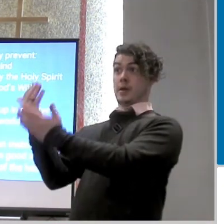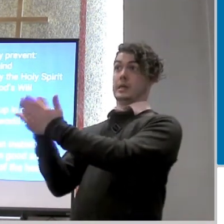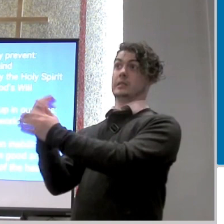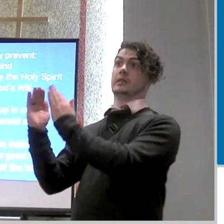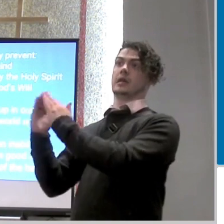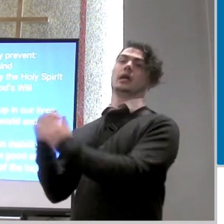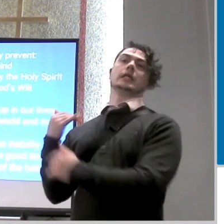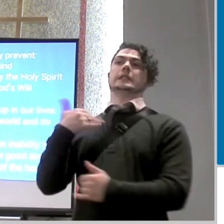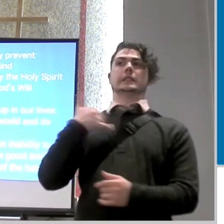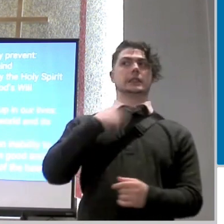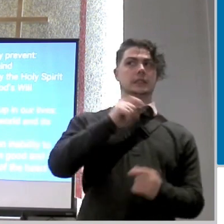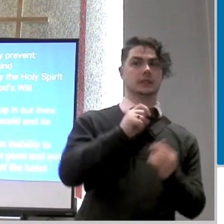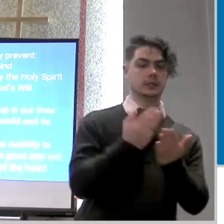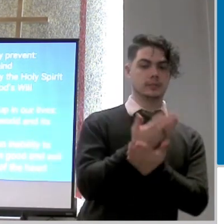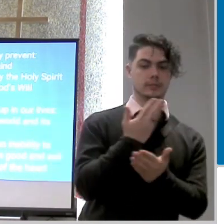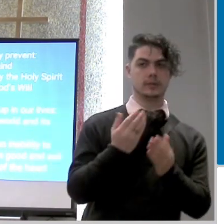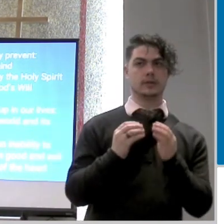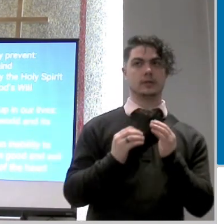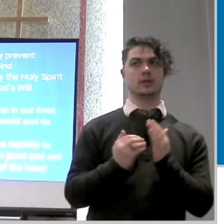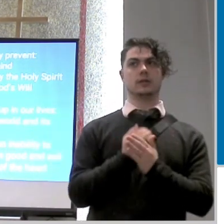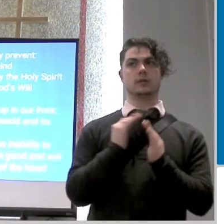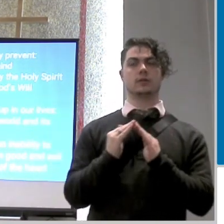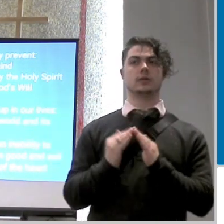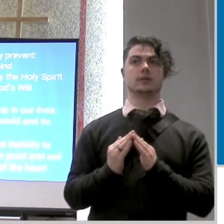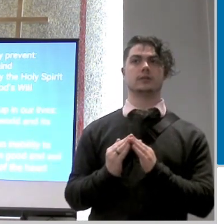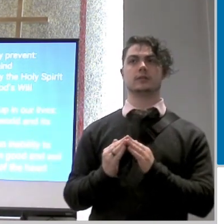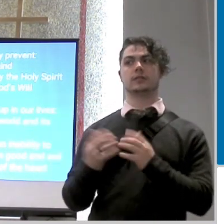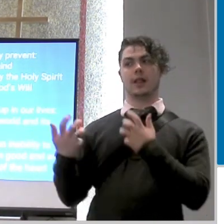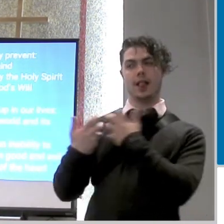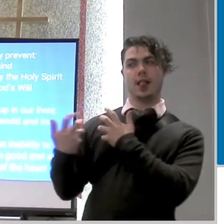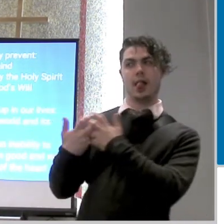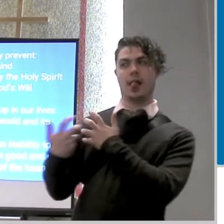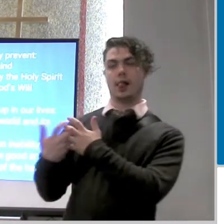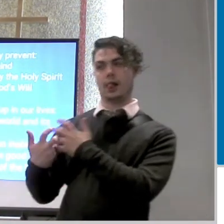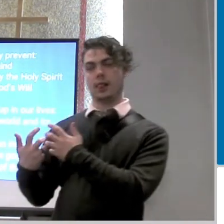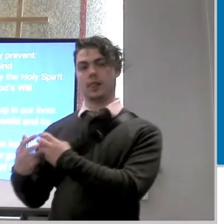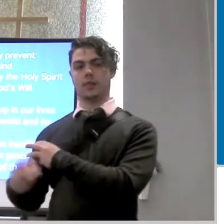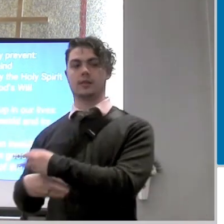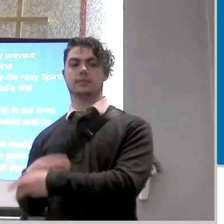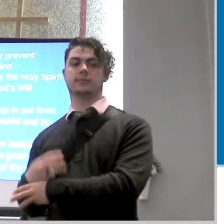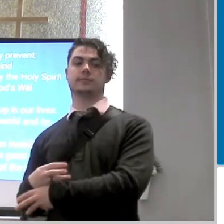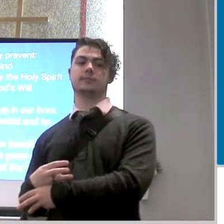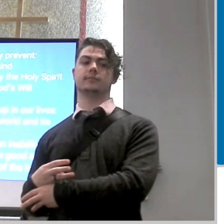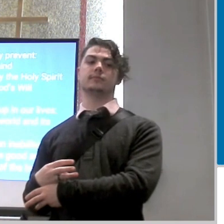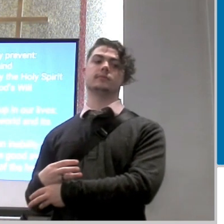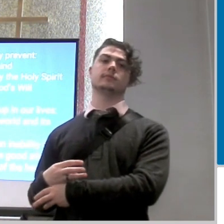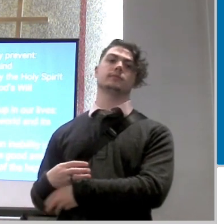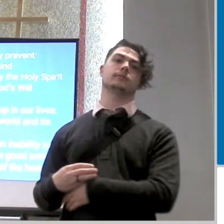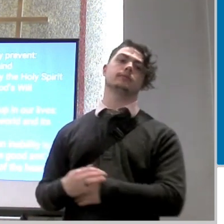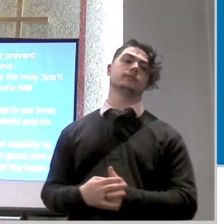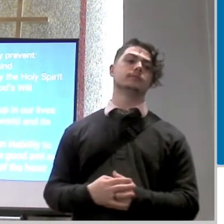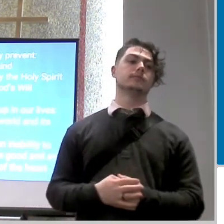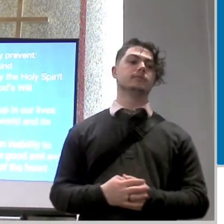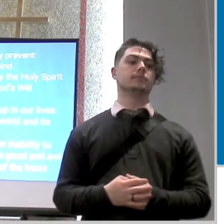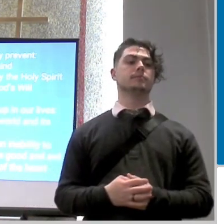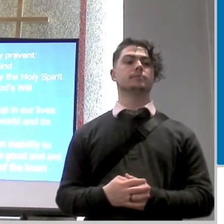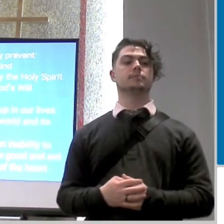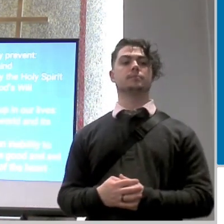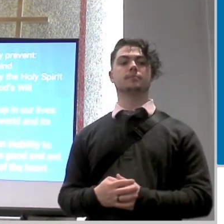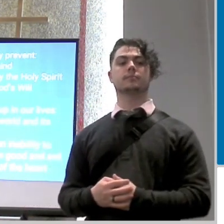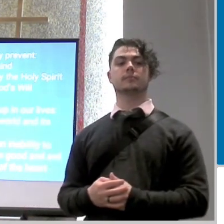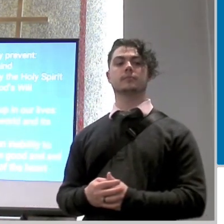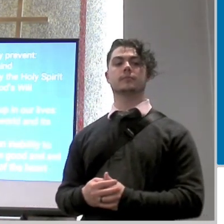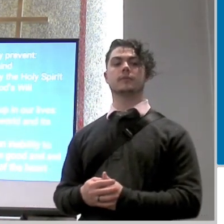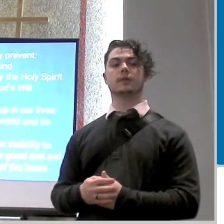moral corruption the inability to distinguish between good and evil i'll just throw out a very quick thing right